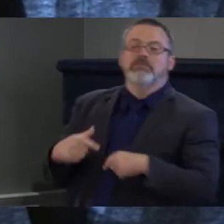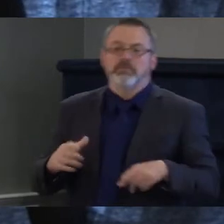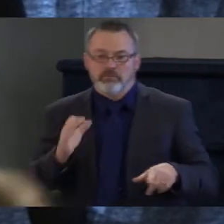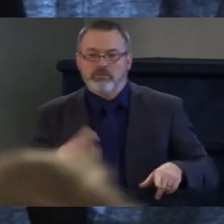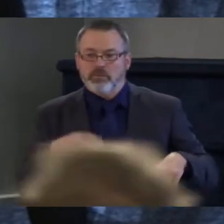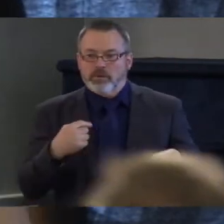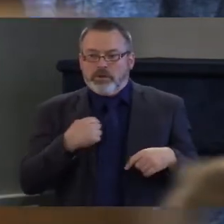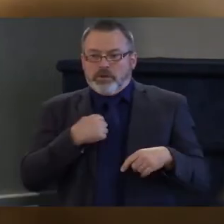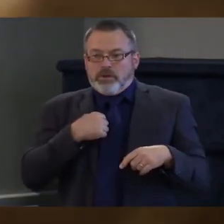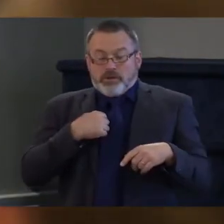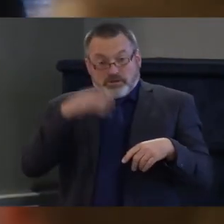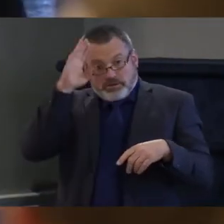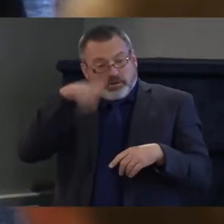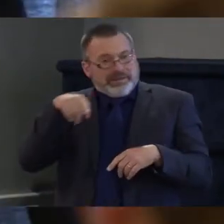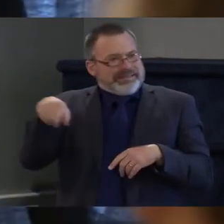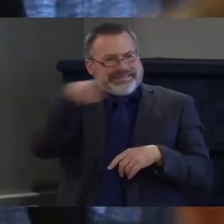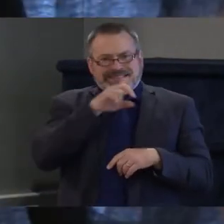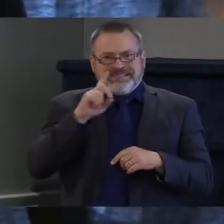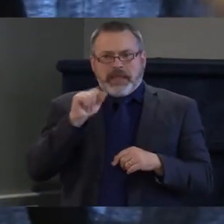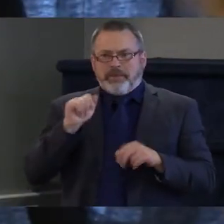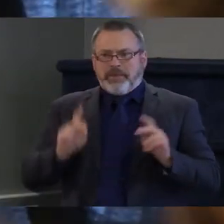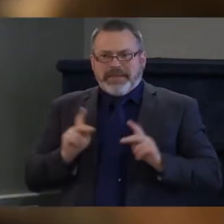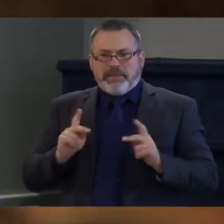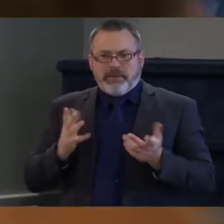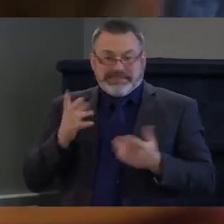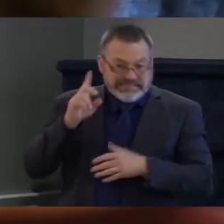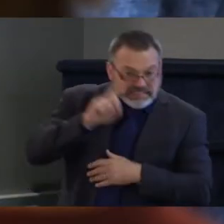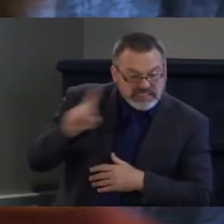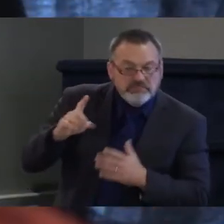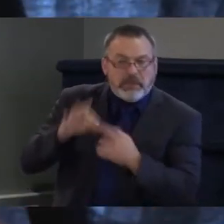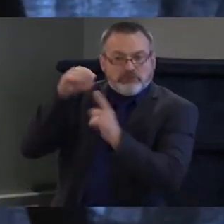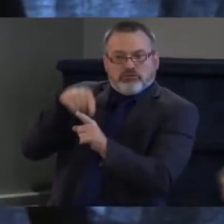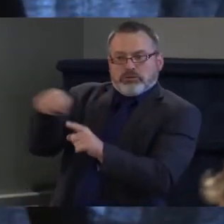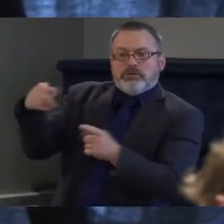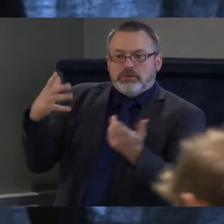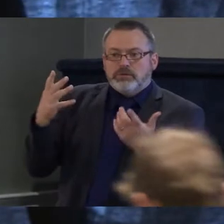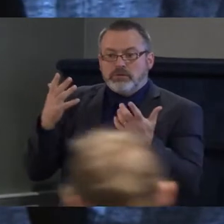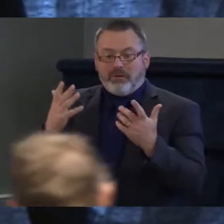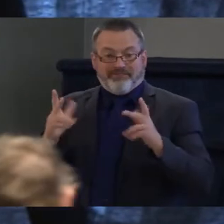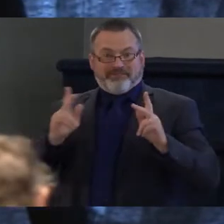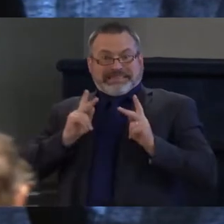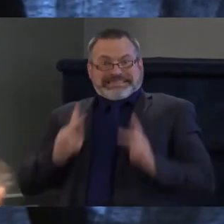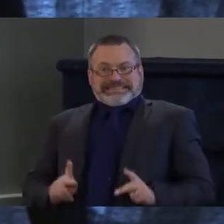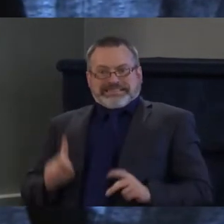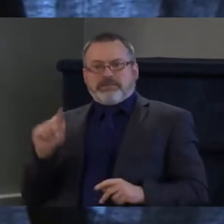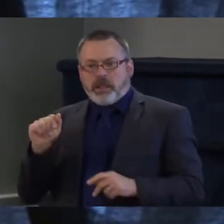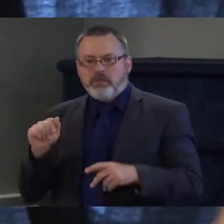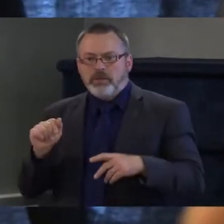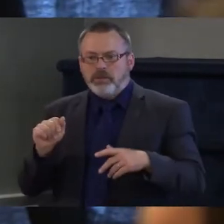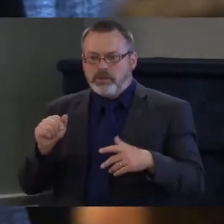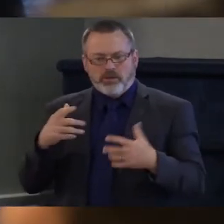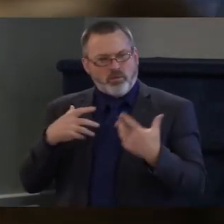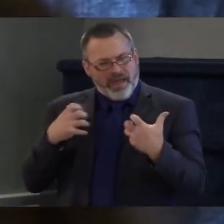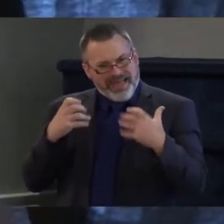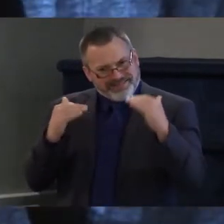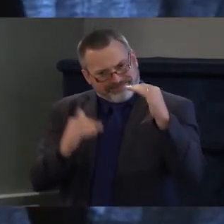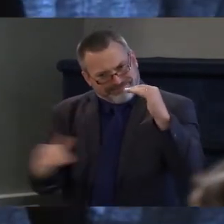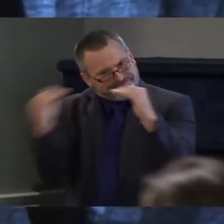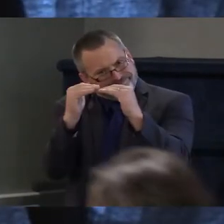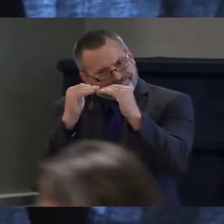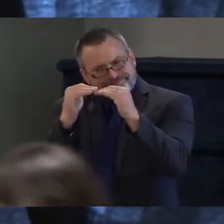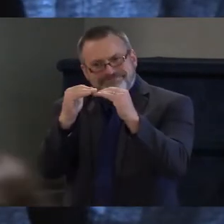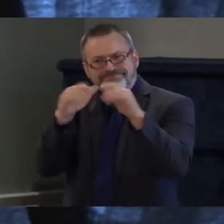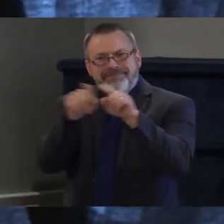disabilities community and the physical disabilities community, they want the same things that all Vermonters want. They want